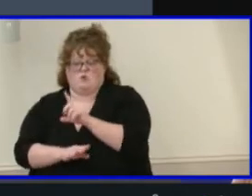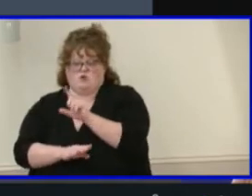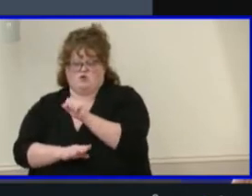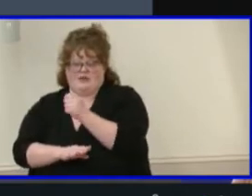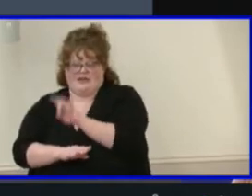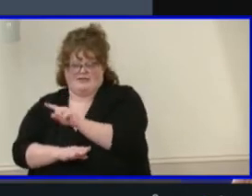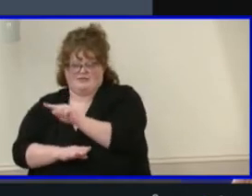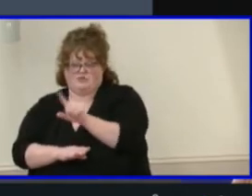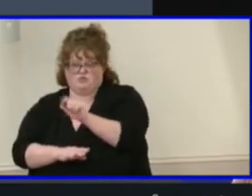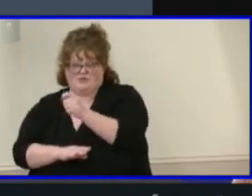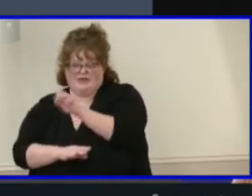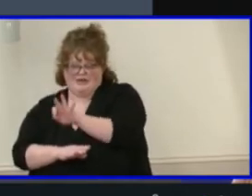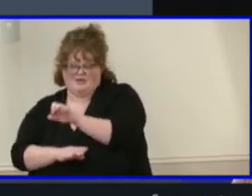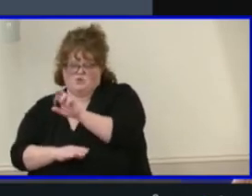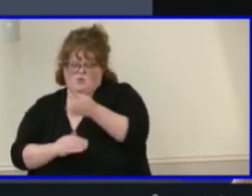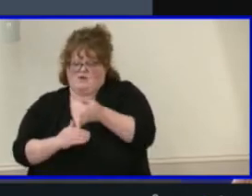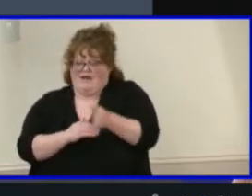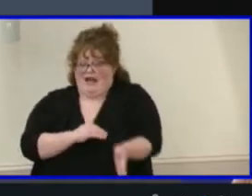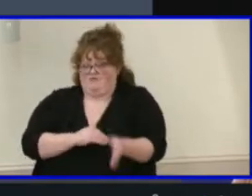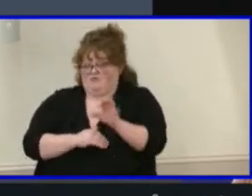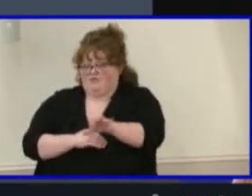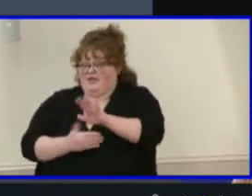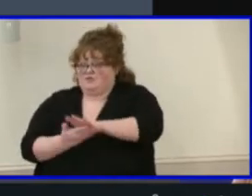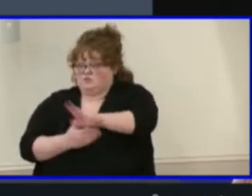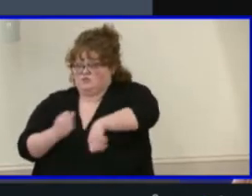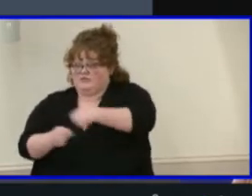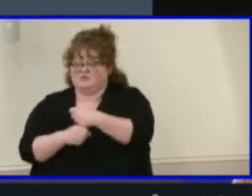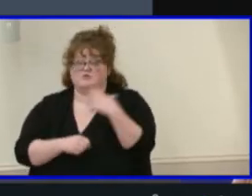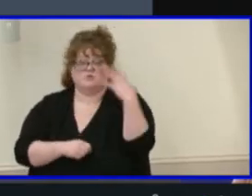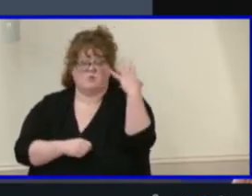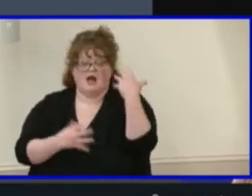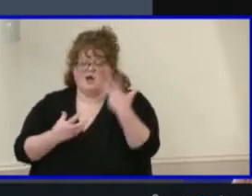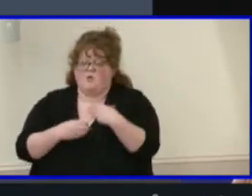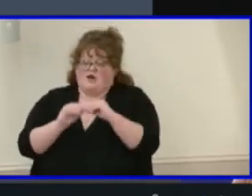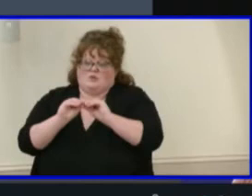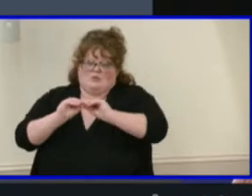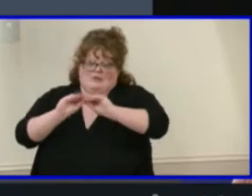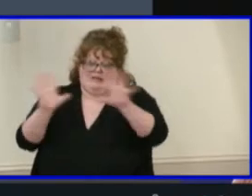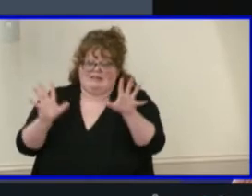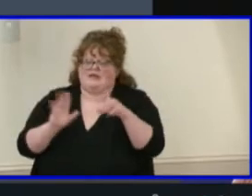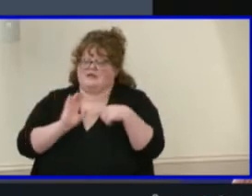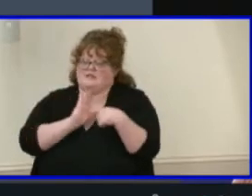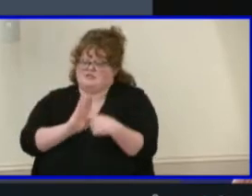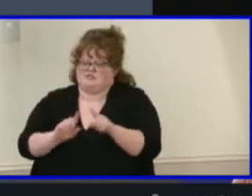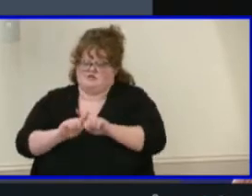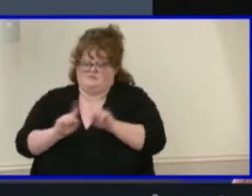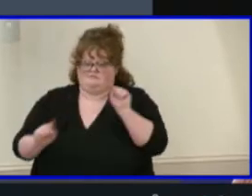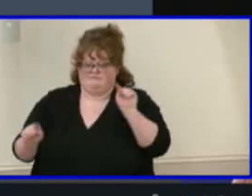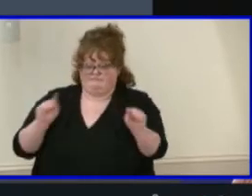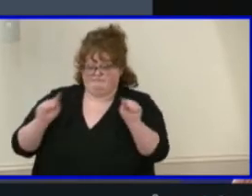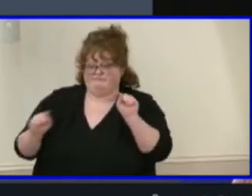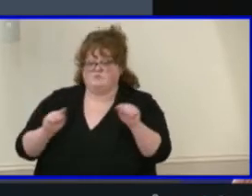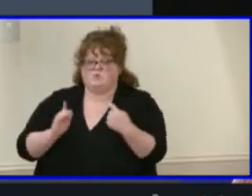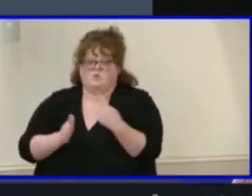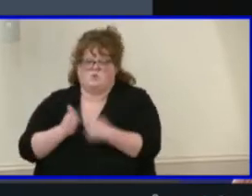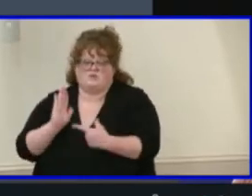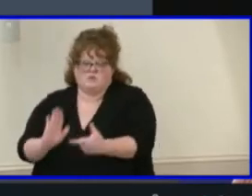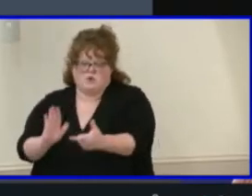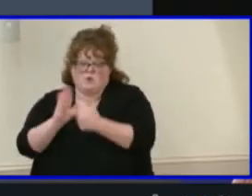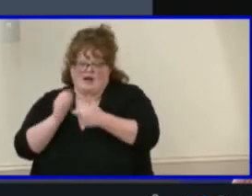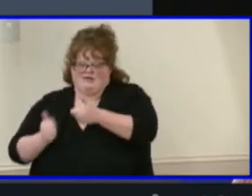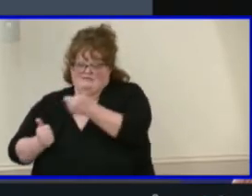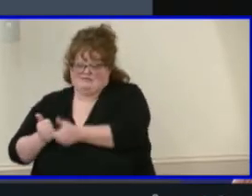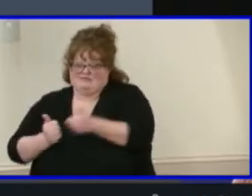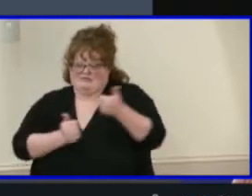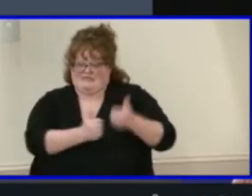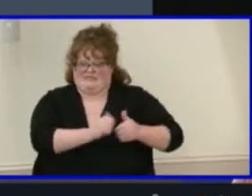2018-2019 school year. This was done to clearly guide students and families directly to the diploma requirement options that apply